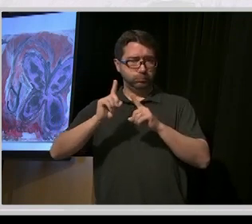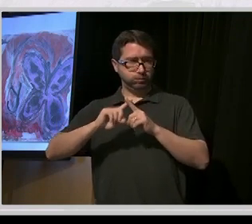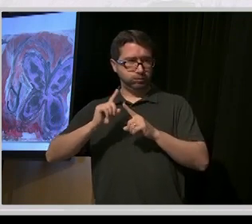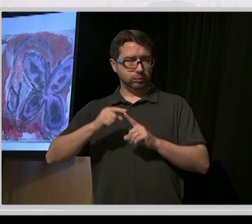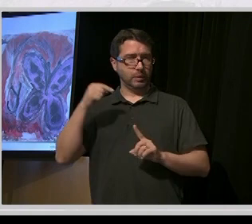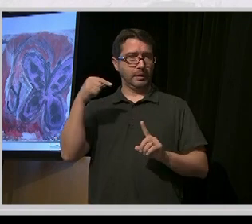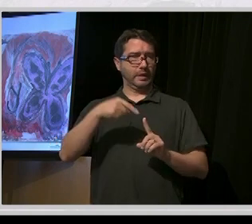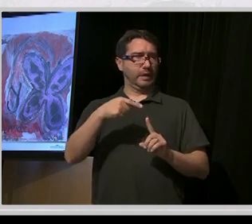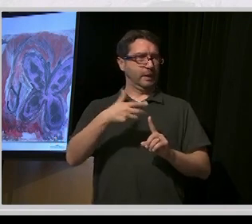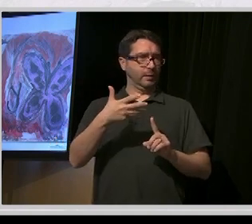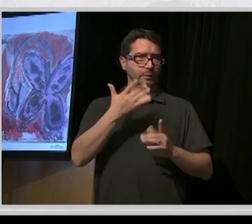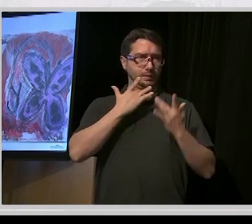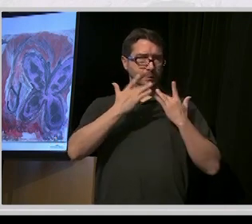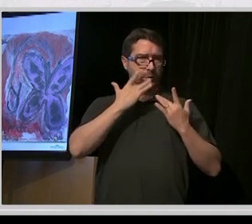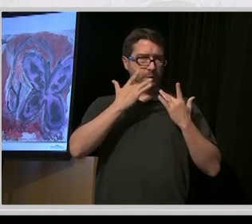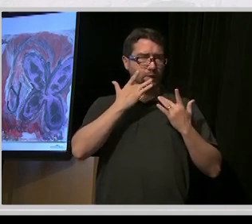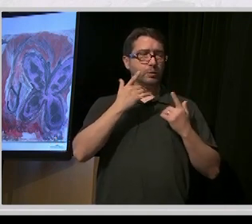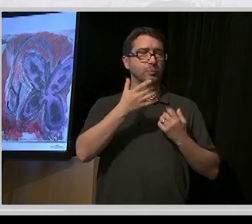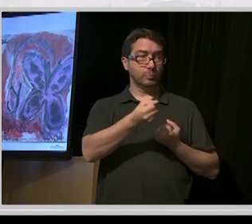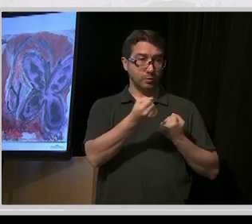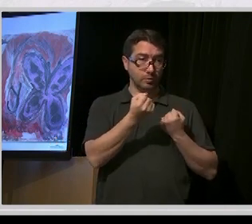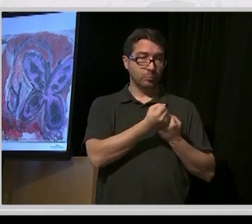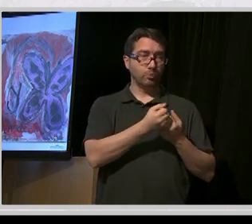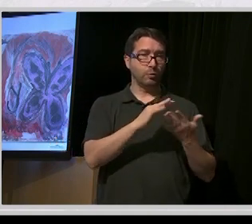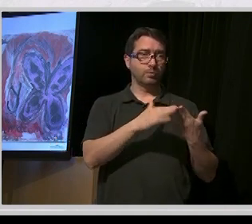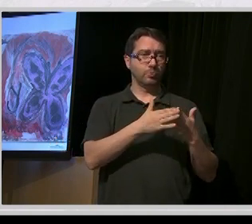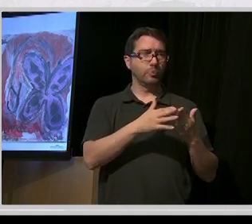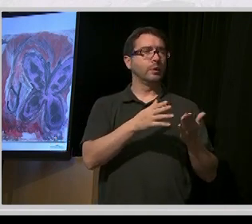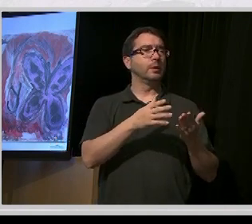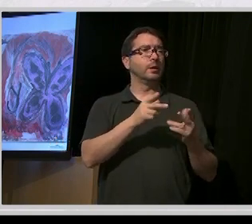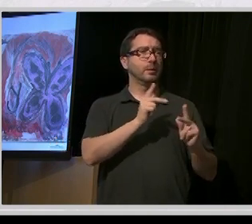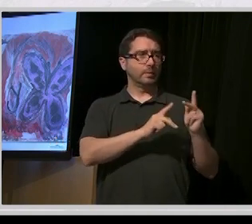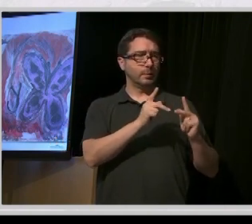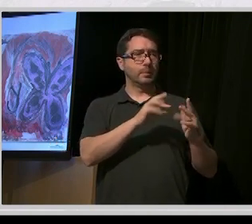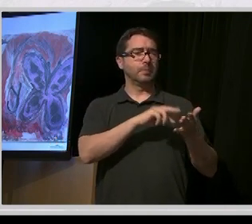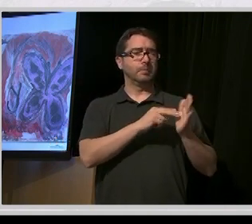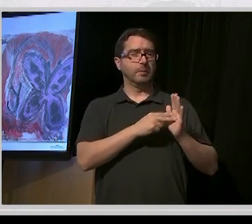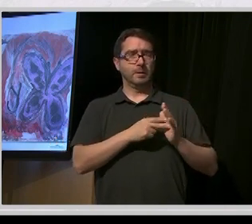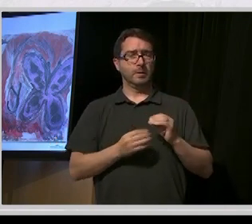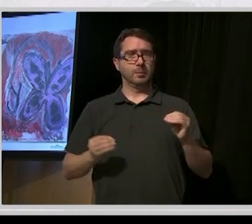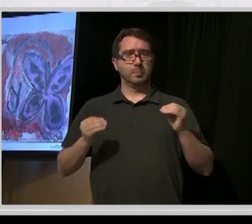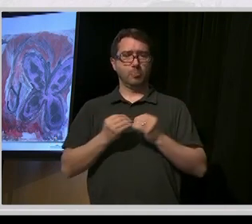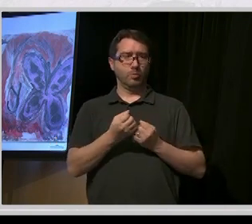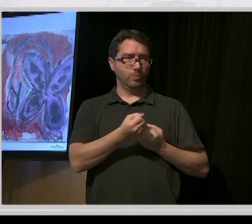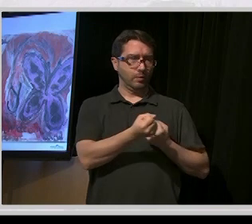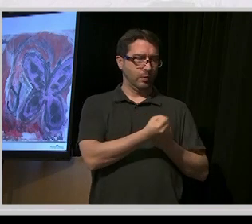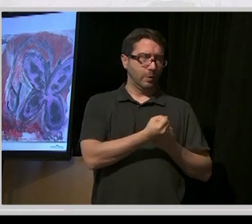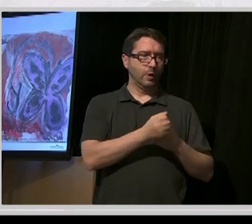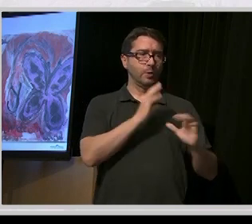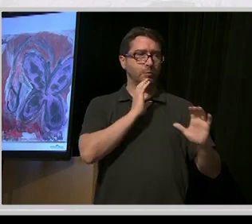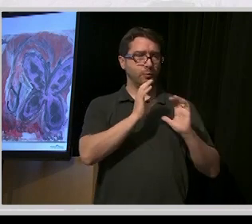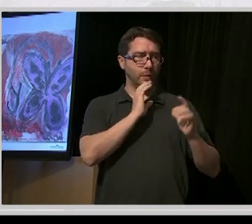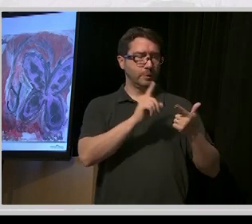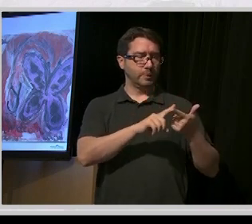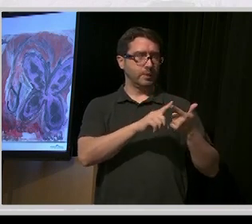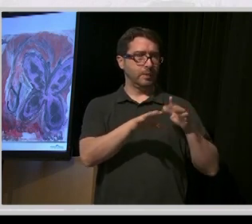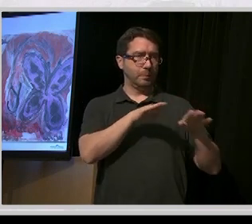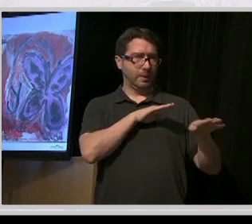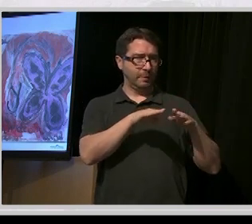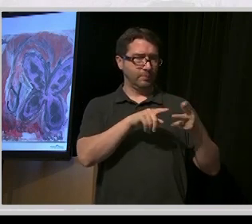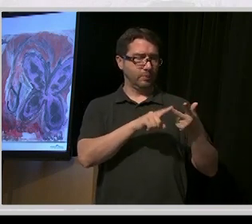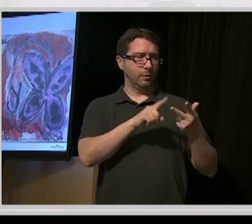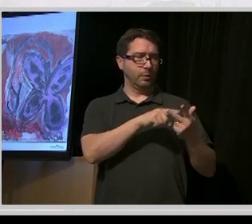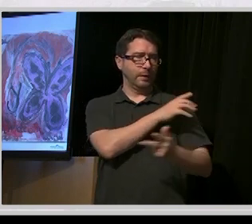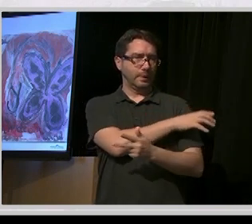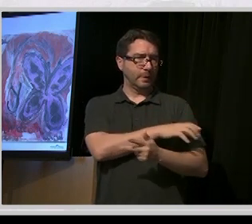And so if we want to support people in the community, we need better support around communication, behaviour support and clinical support. So